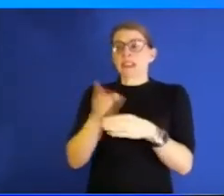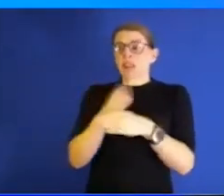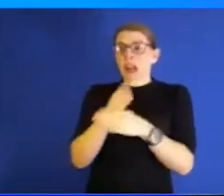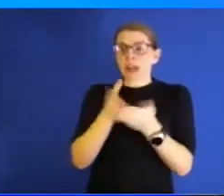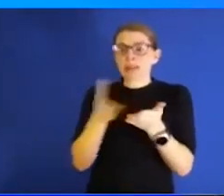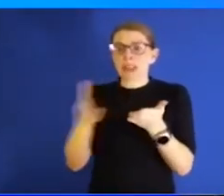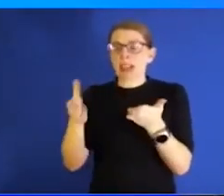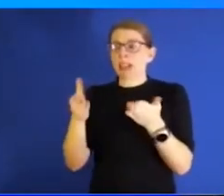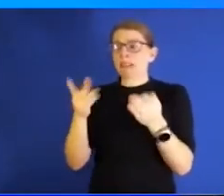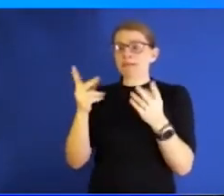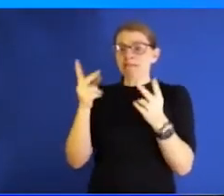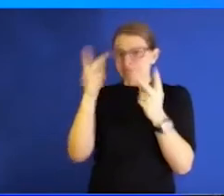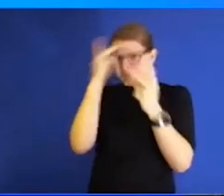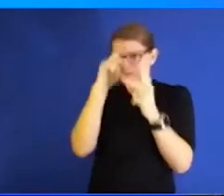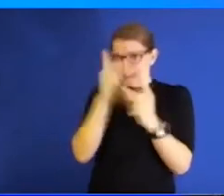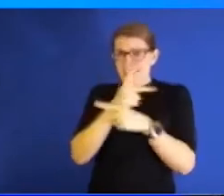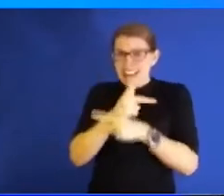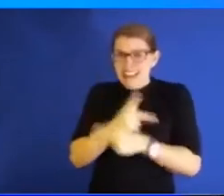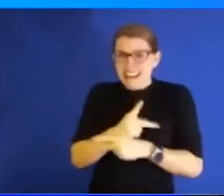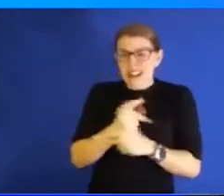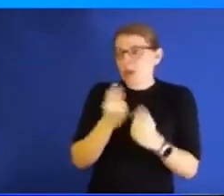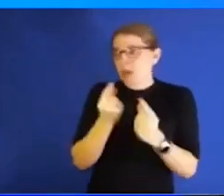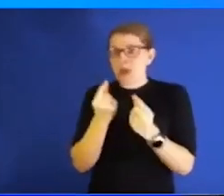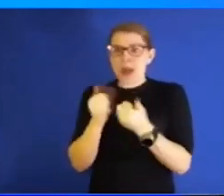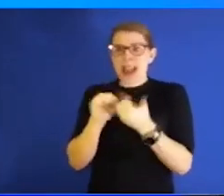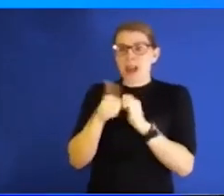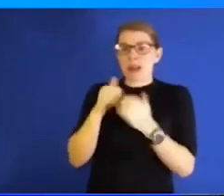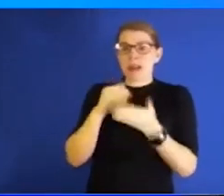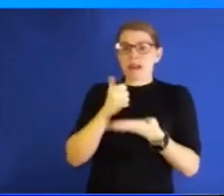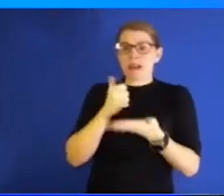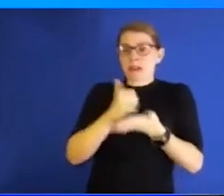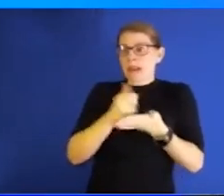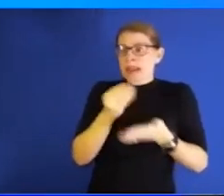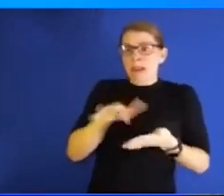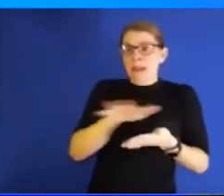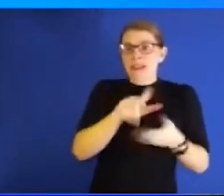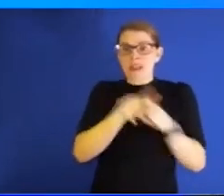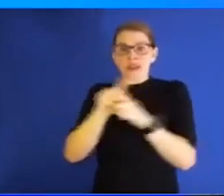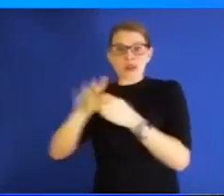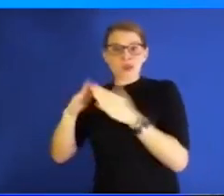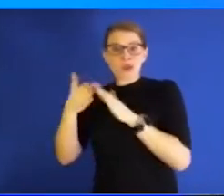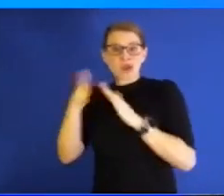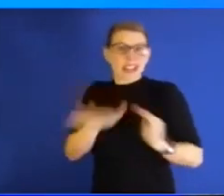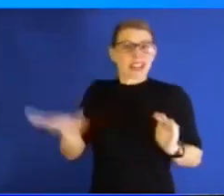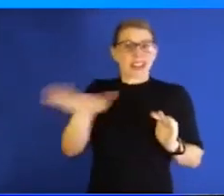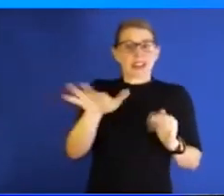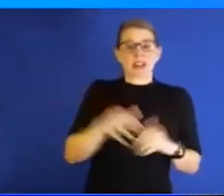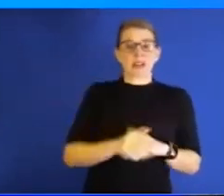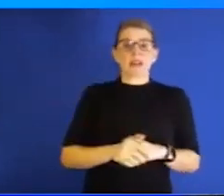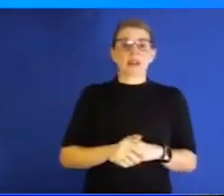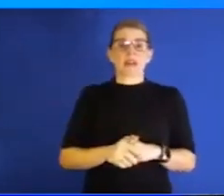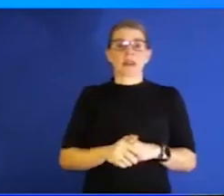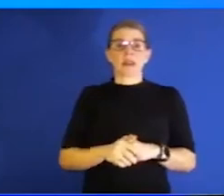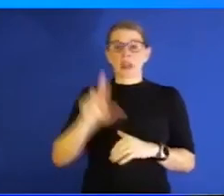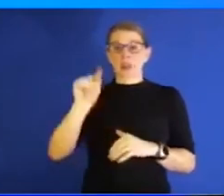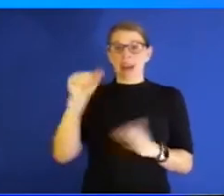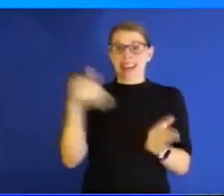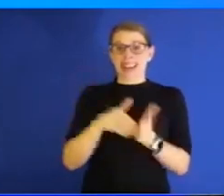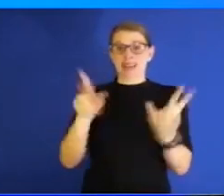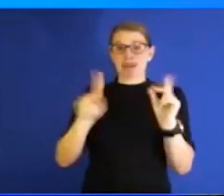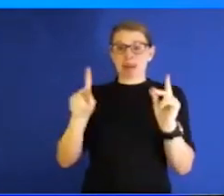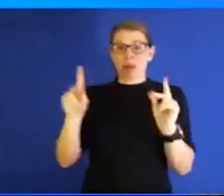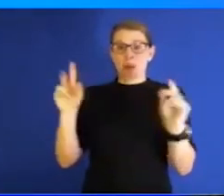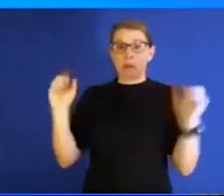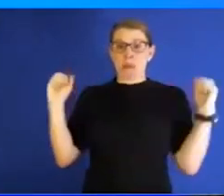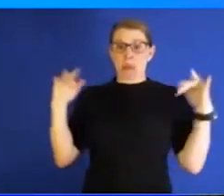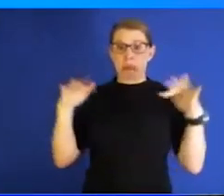to help not just our campus but the entire community really show that also we could bring 20,000 people into a community and figure